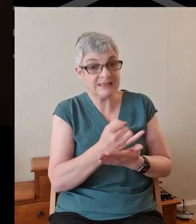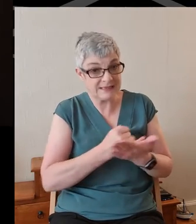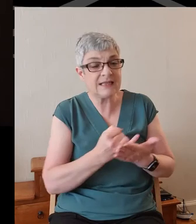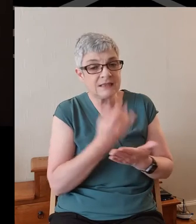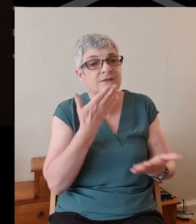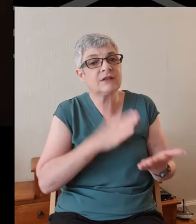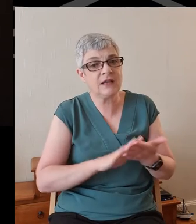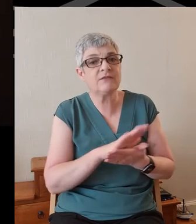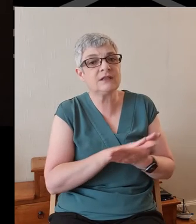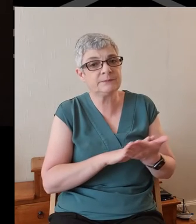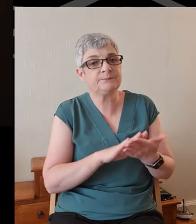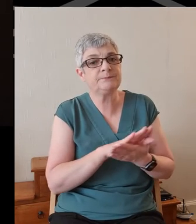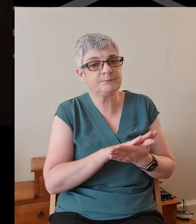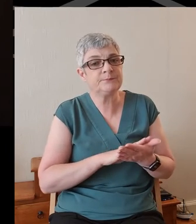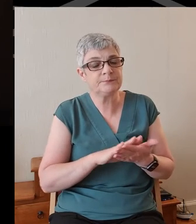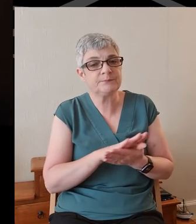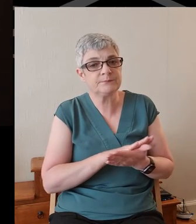forgiven.